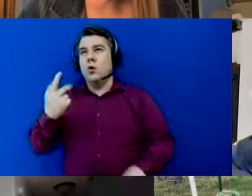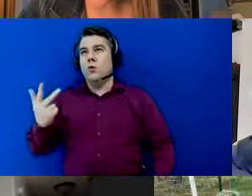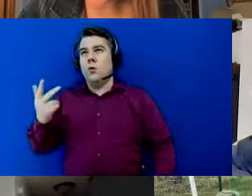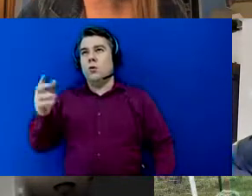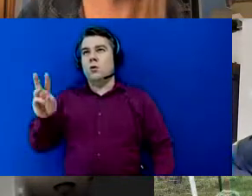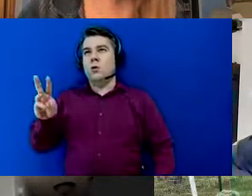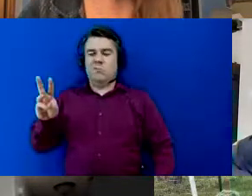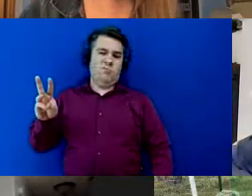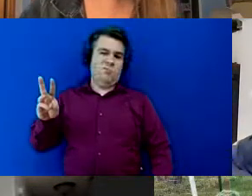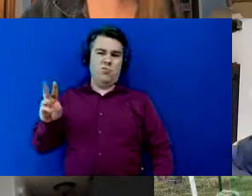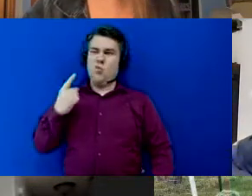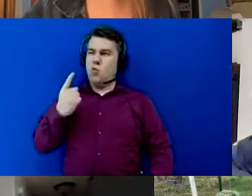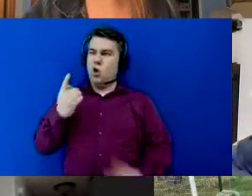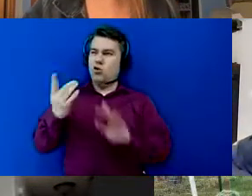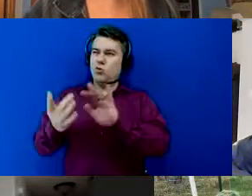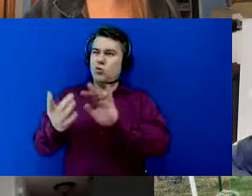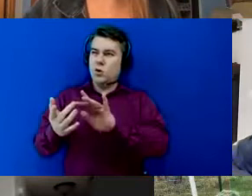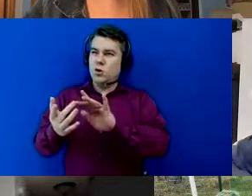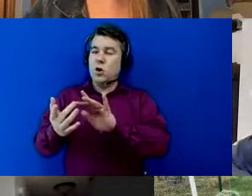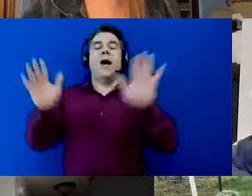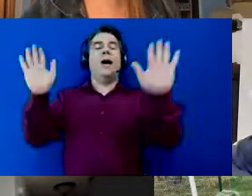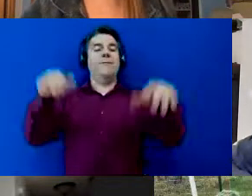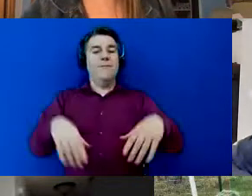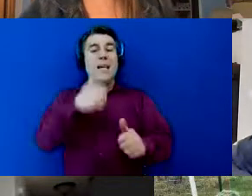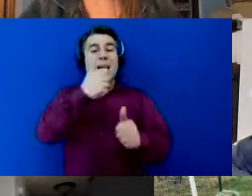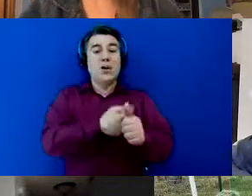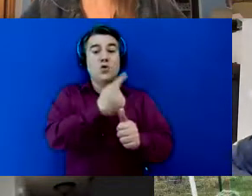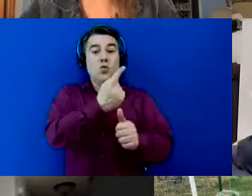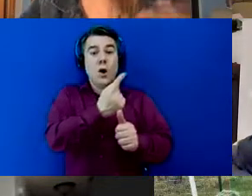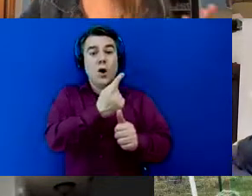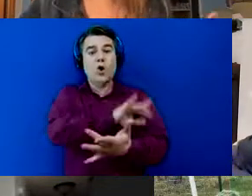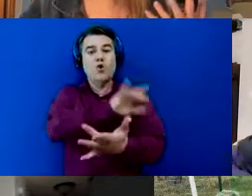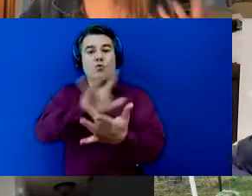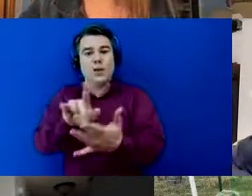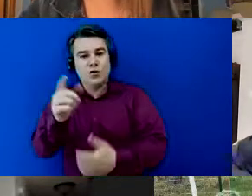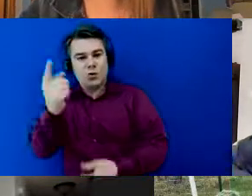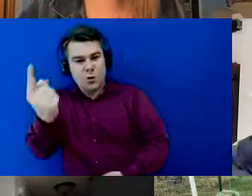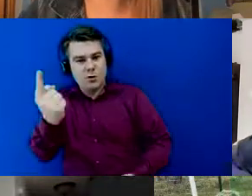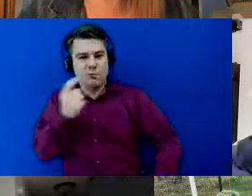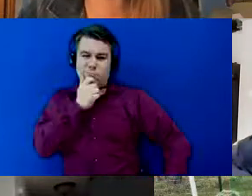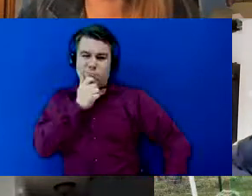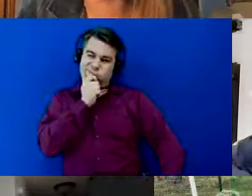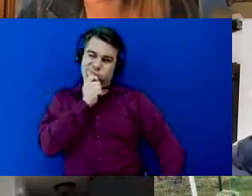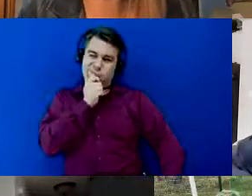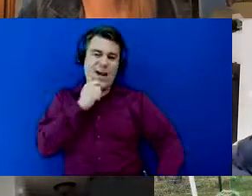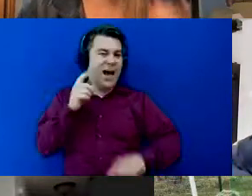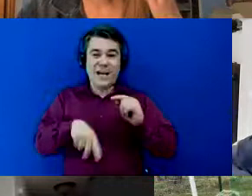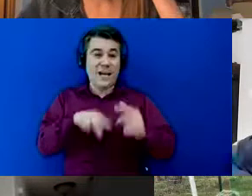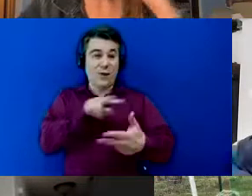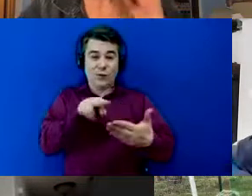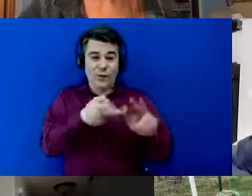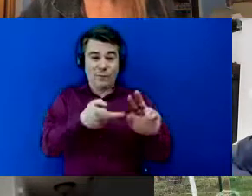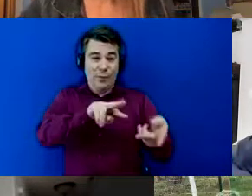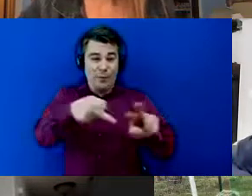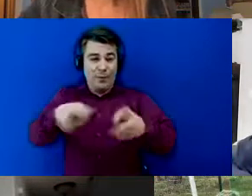one reach each one reach one oh that's what it is each one reach one I have no idea why I could not read that but I could not read it